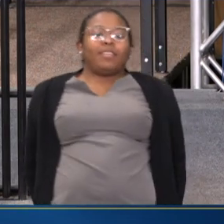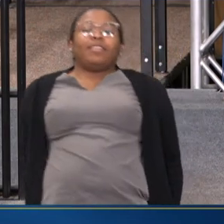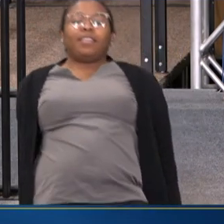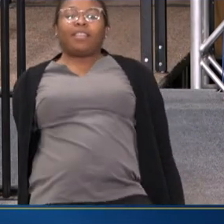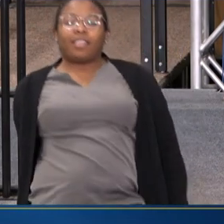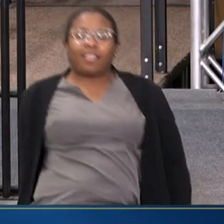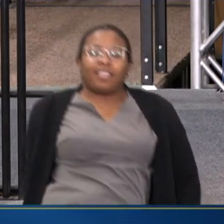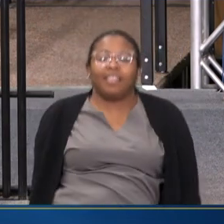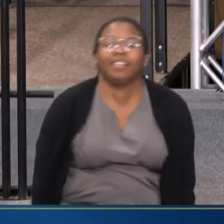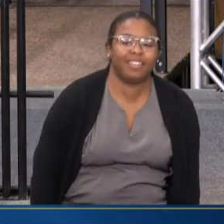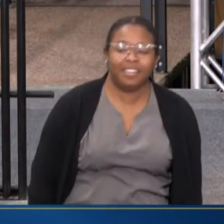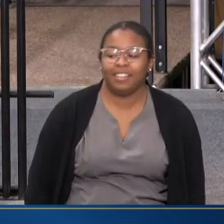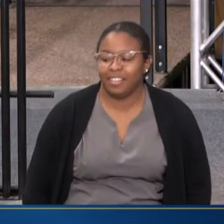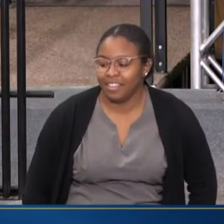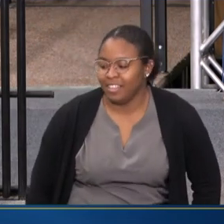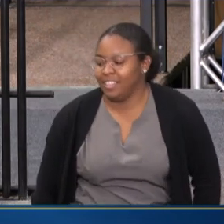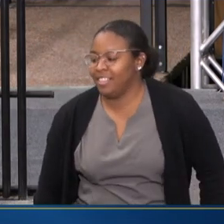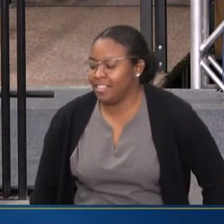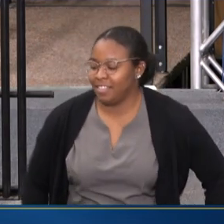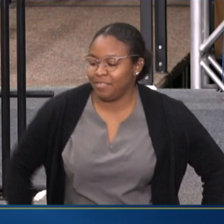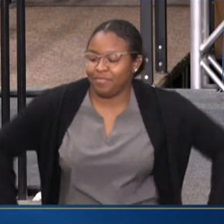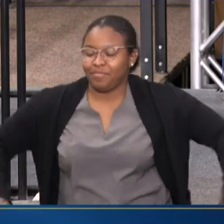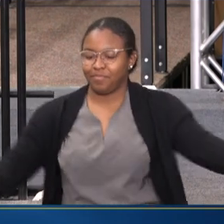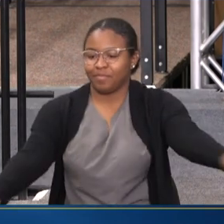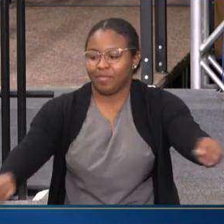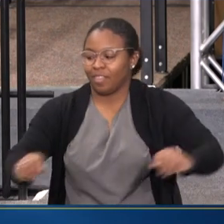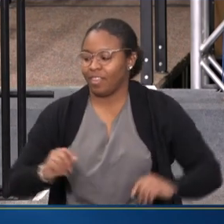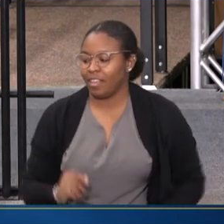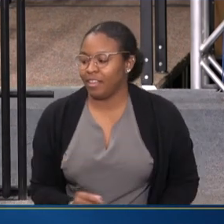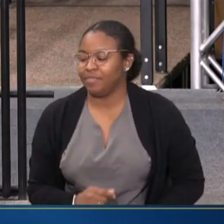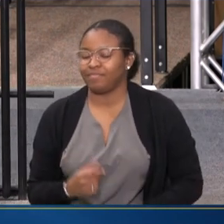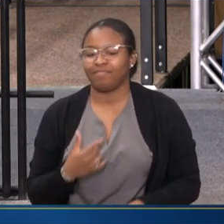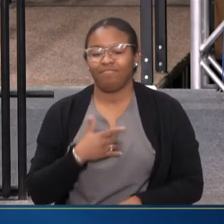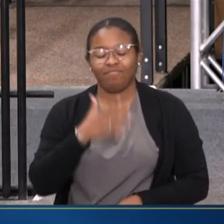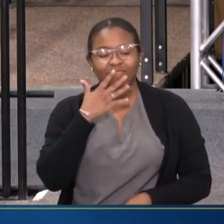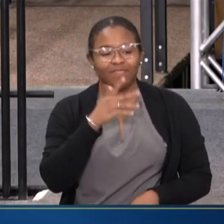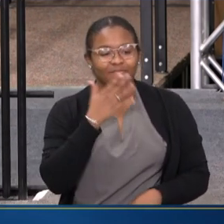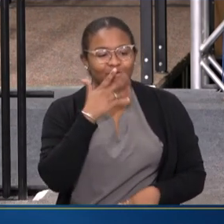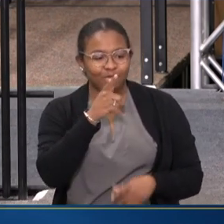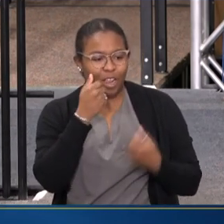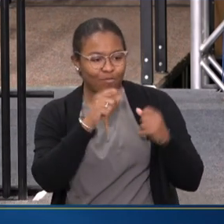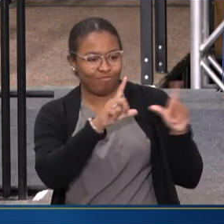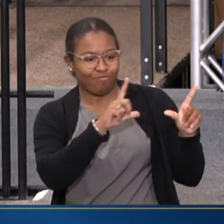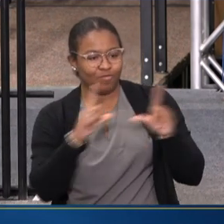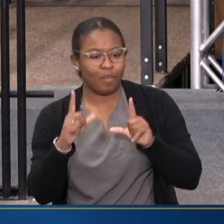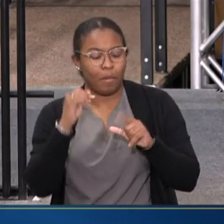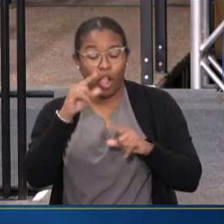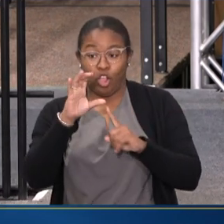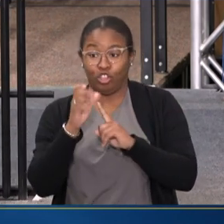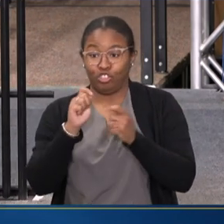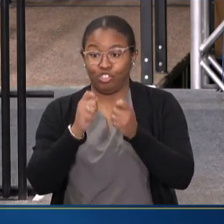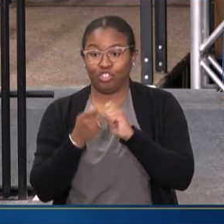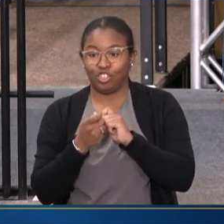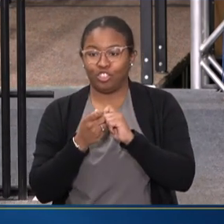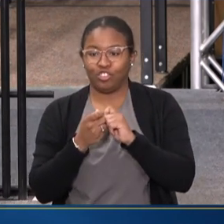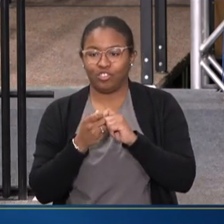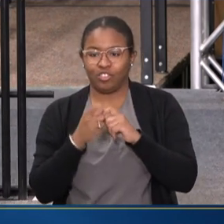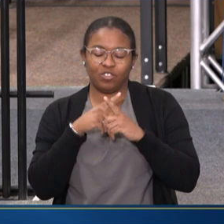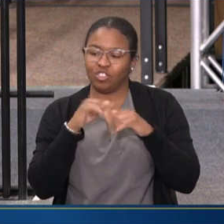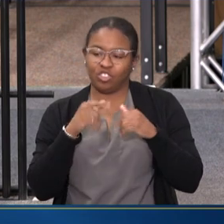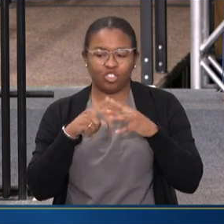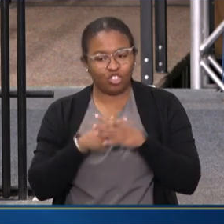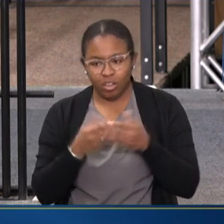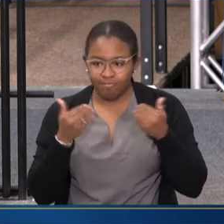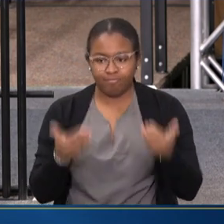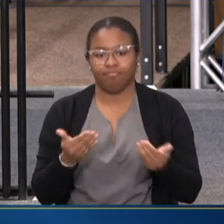I think, you know, I love how you framed that because I do think culture change to some degree is just start doing it, right?